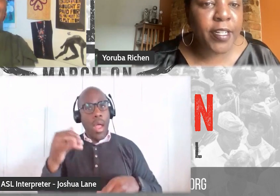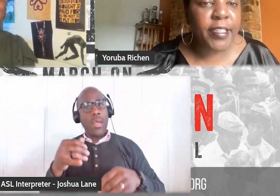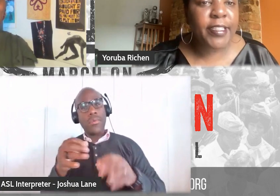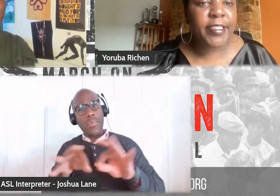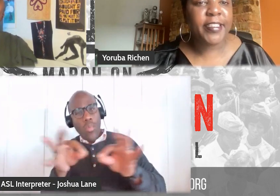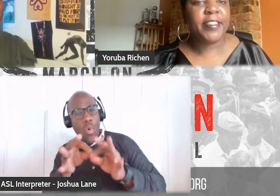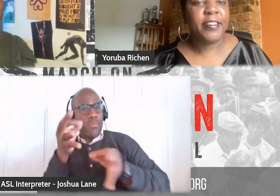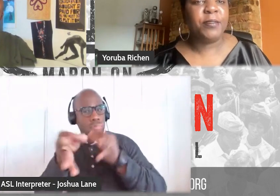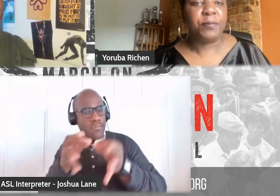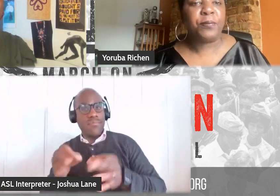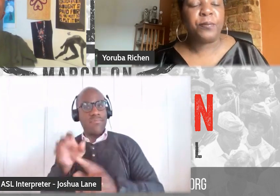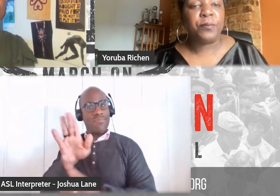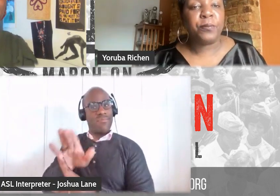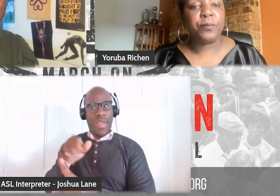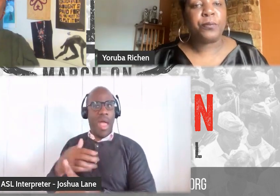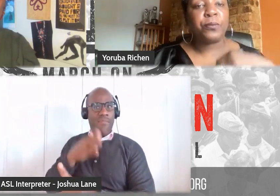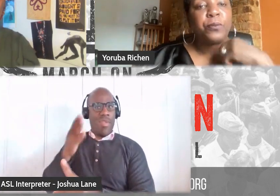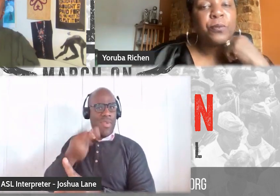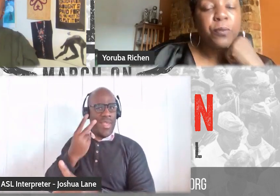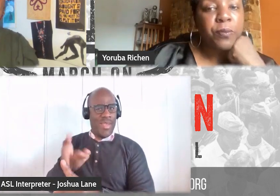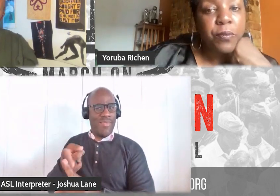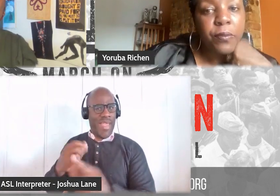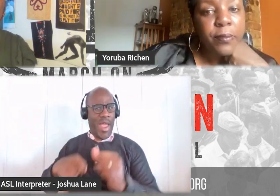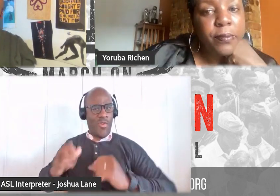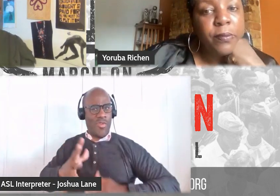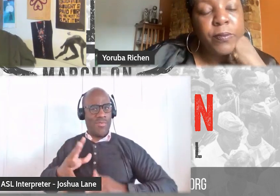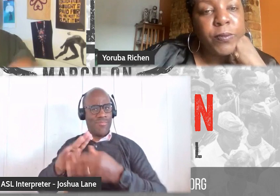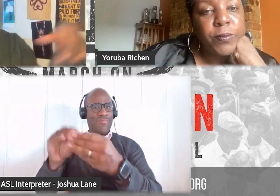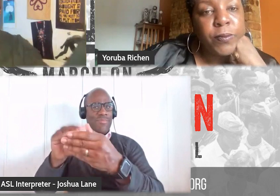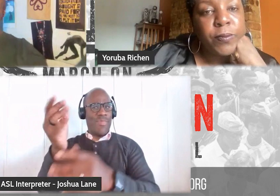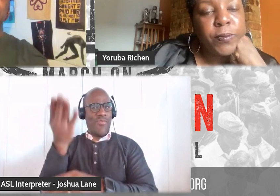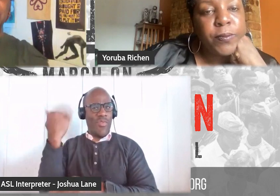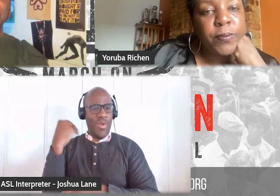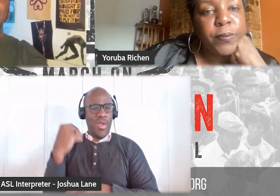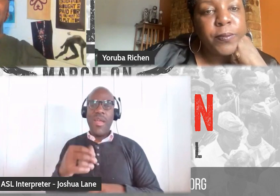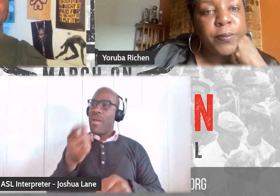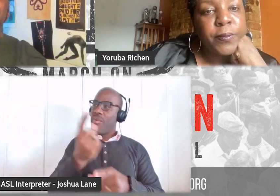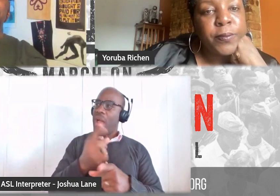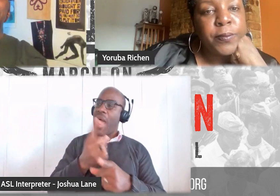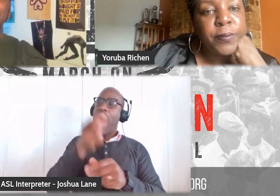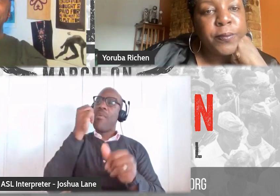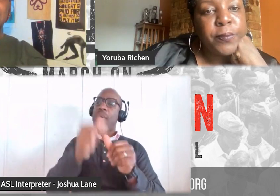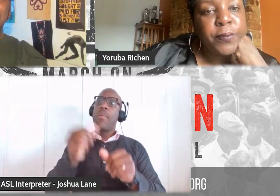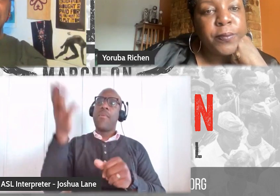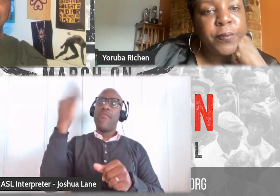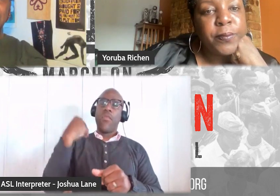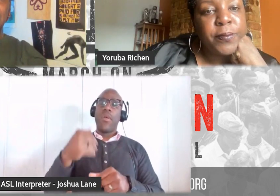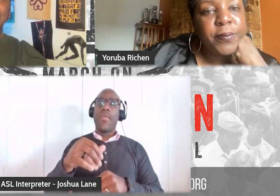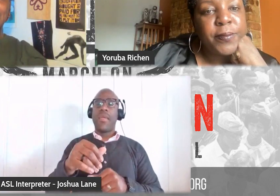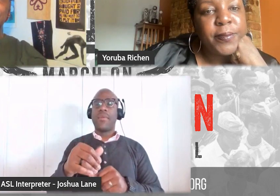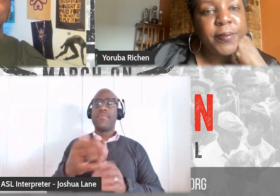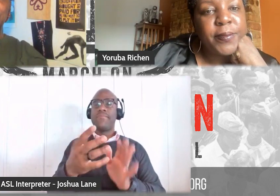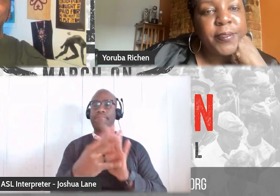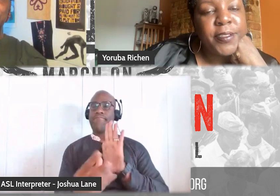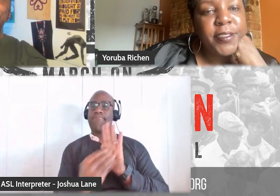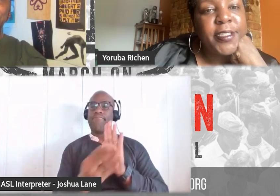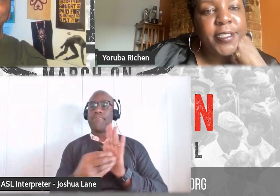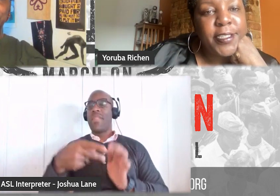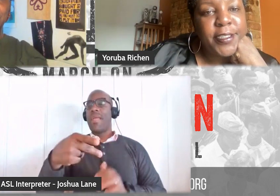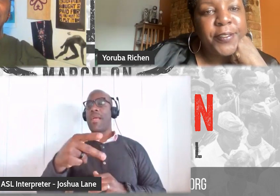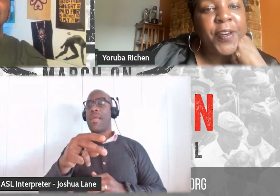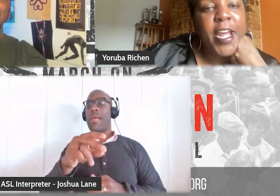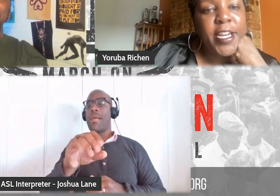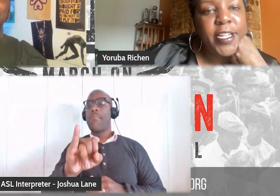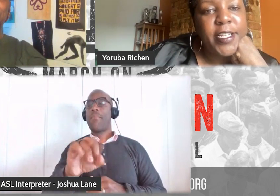before. Yeah, yeah, yeah, yeah. The only thing close to that I remember was when they would put the piracy announcements on